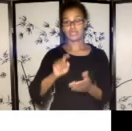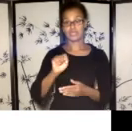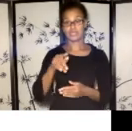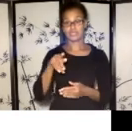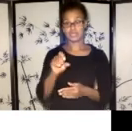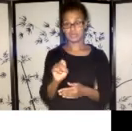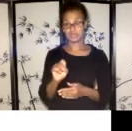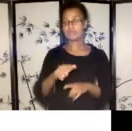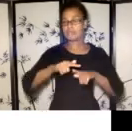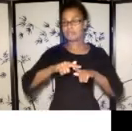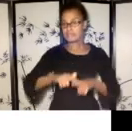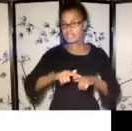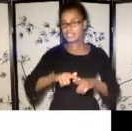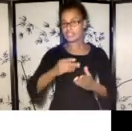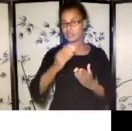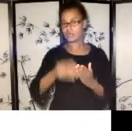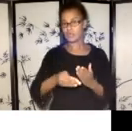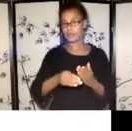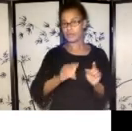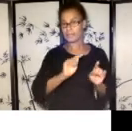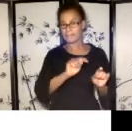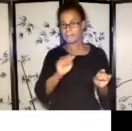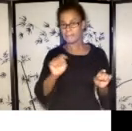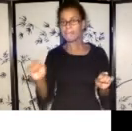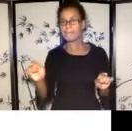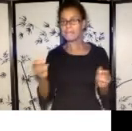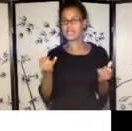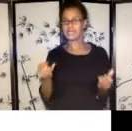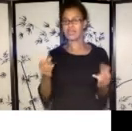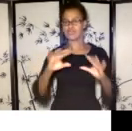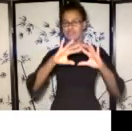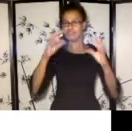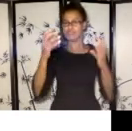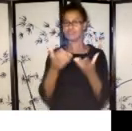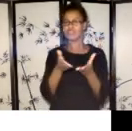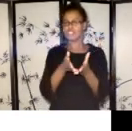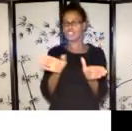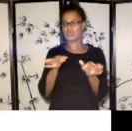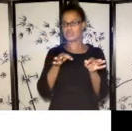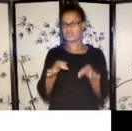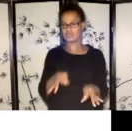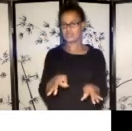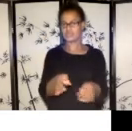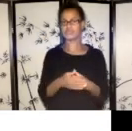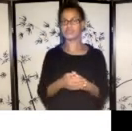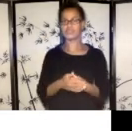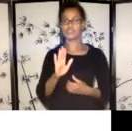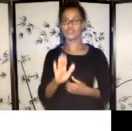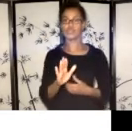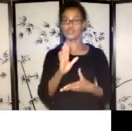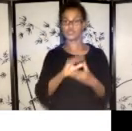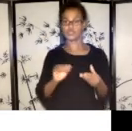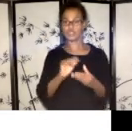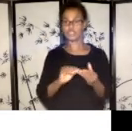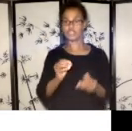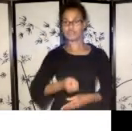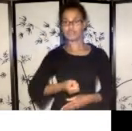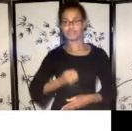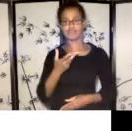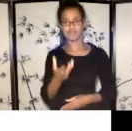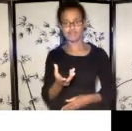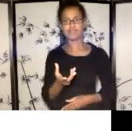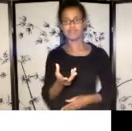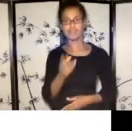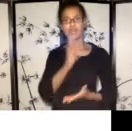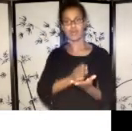different, but just to a basic overview. So tell your story from the heart. You know, be